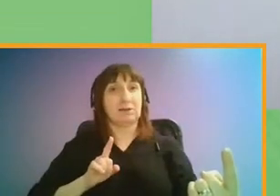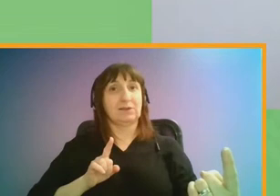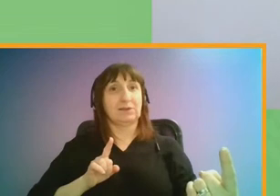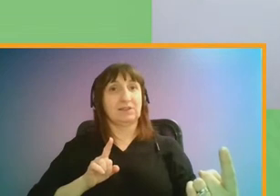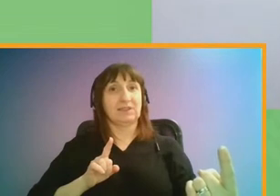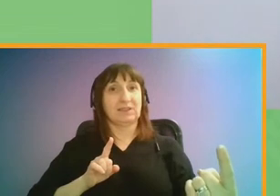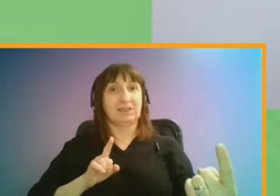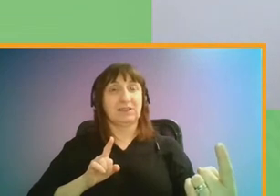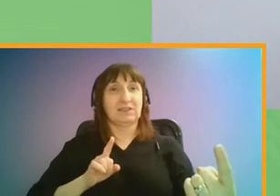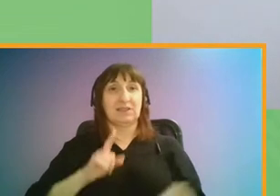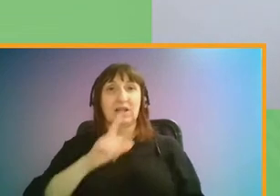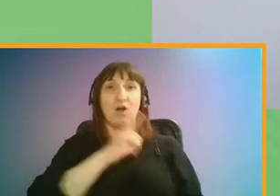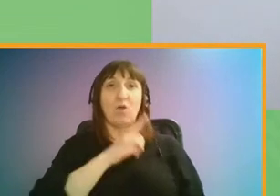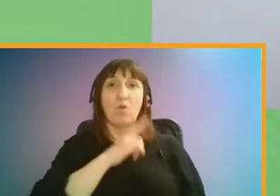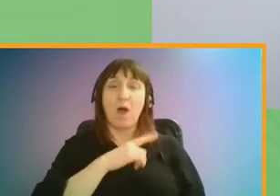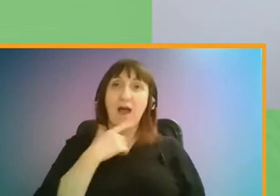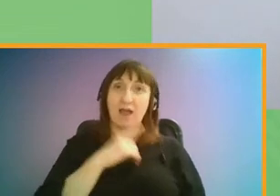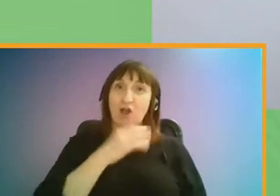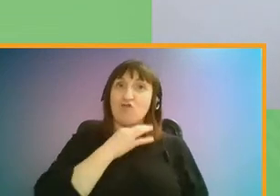TfL's funding squeeze.